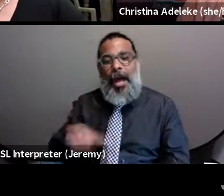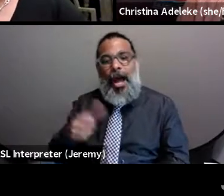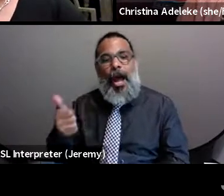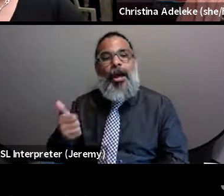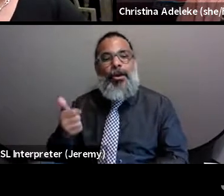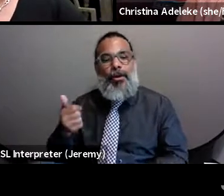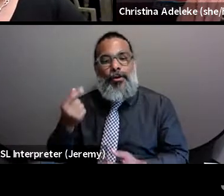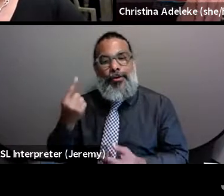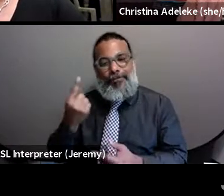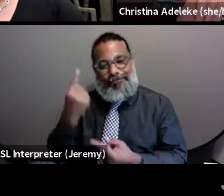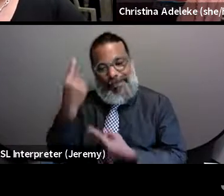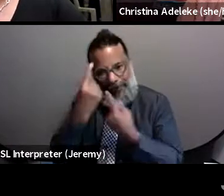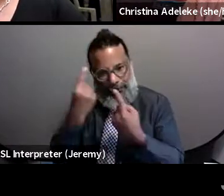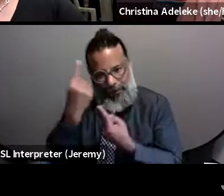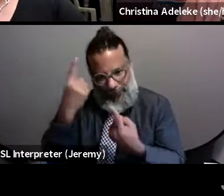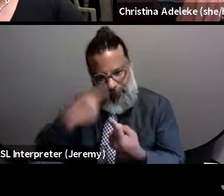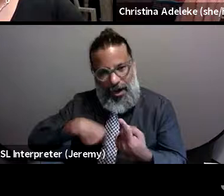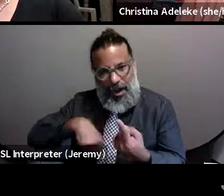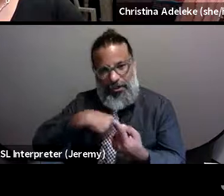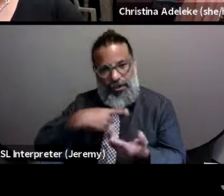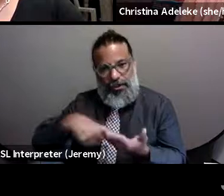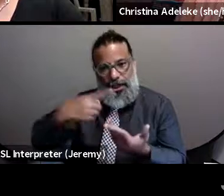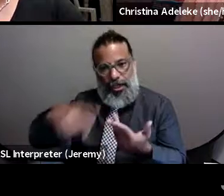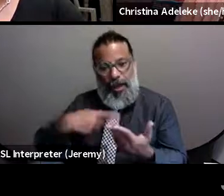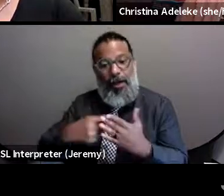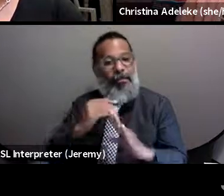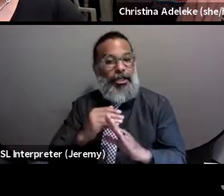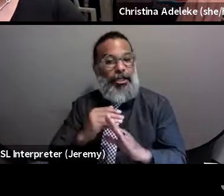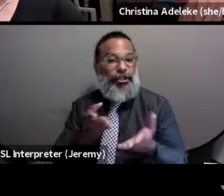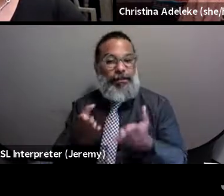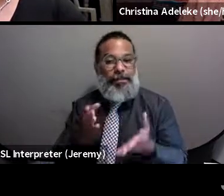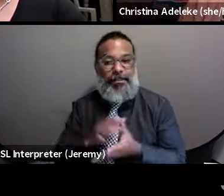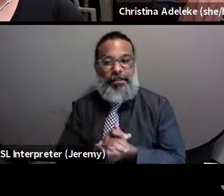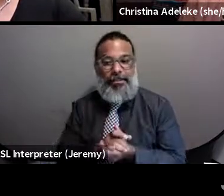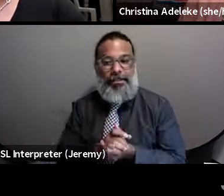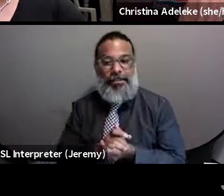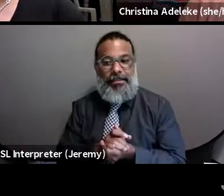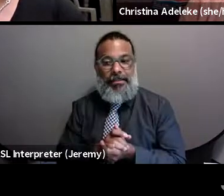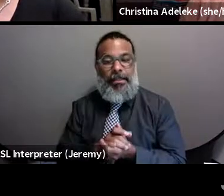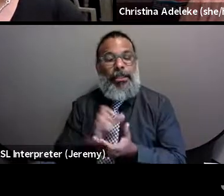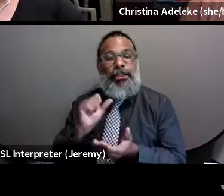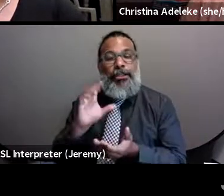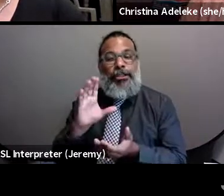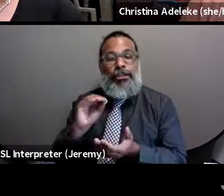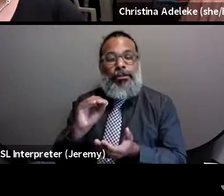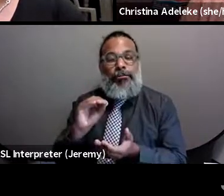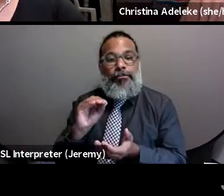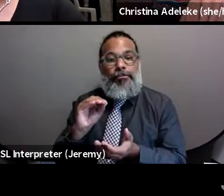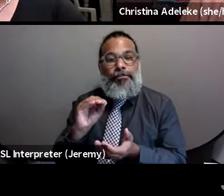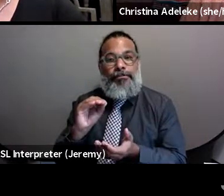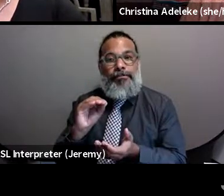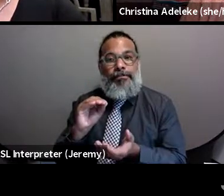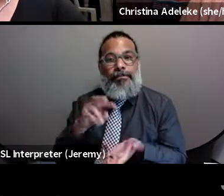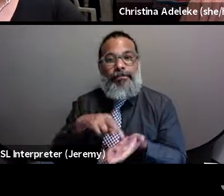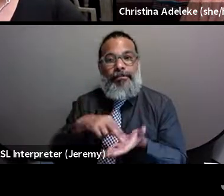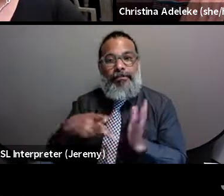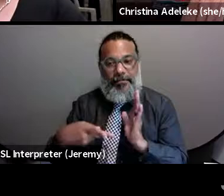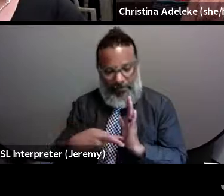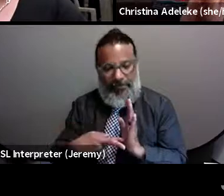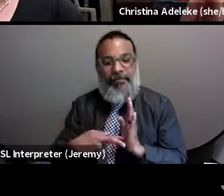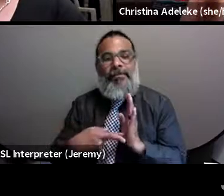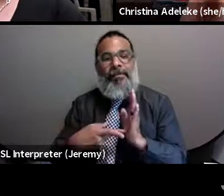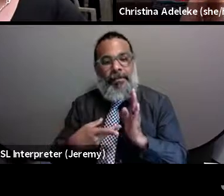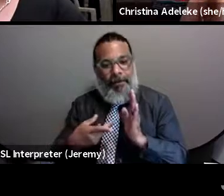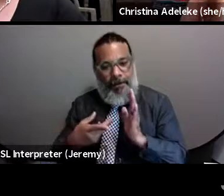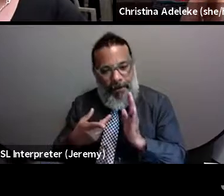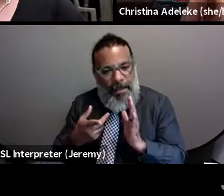consideration when we talk about also prevention services. So, you know, it just means for us to make